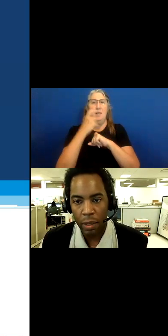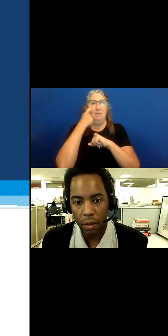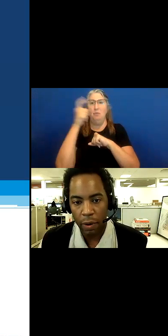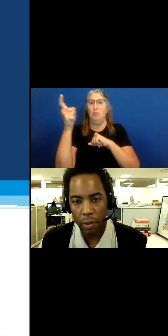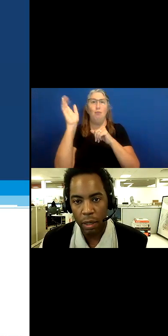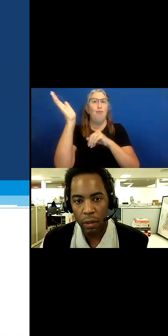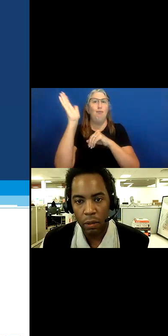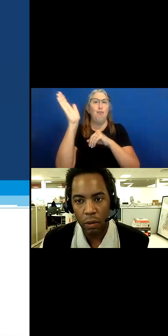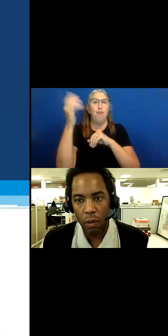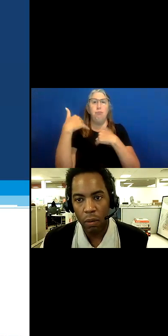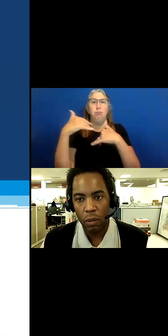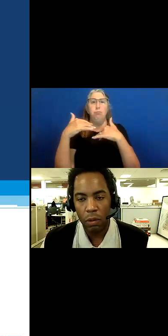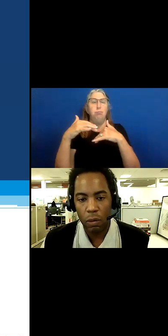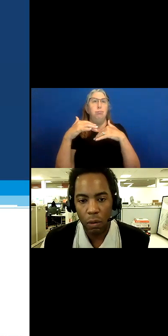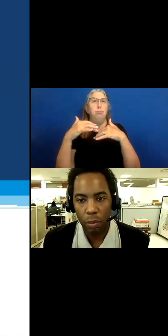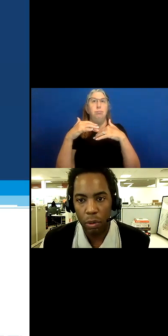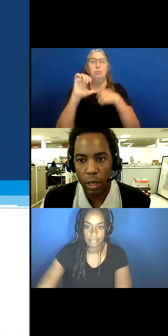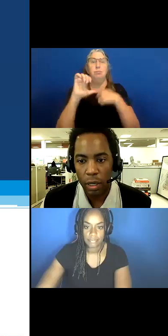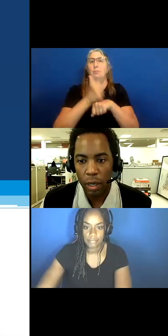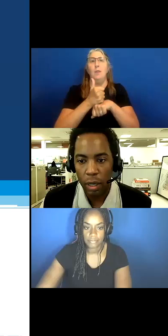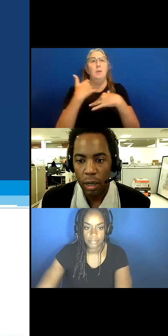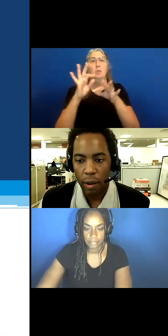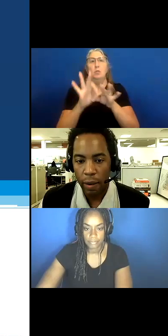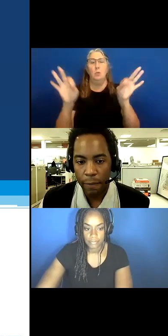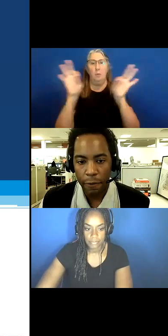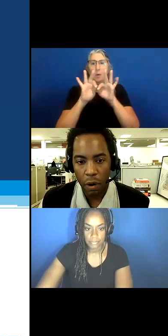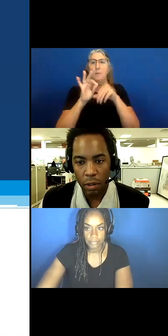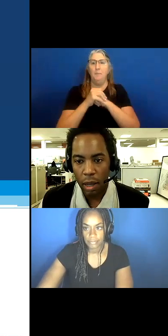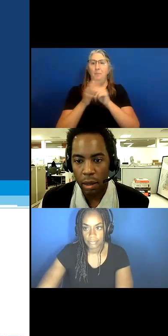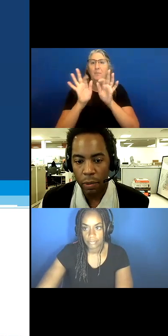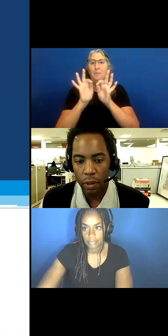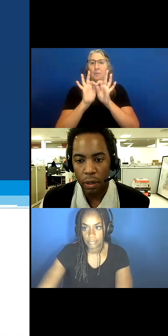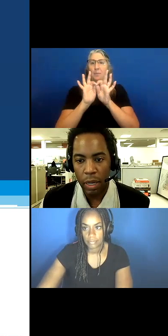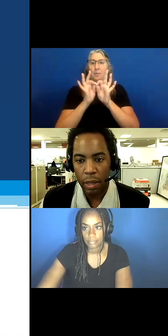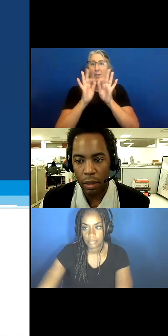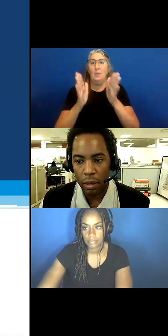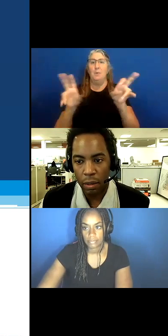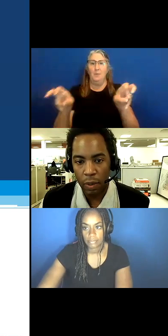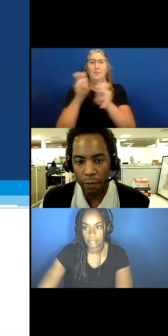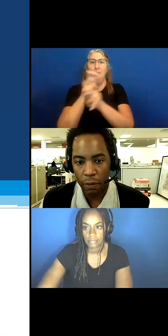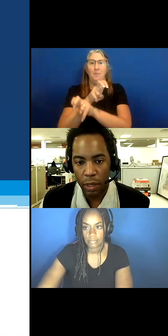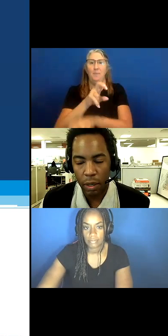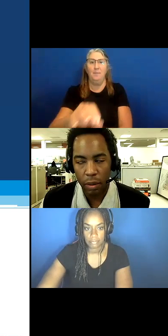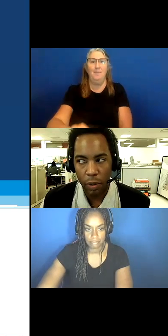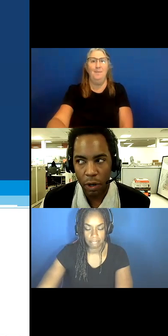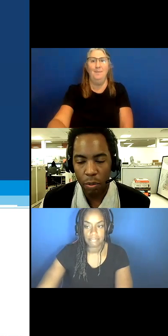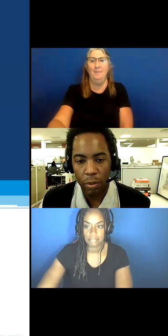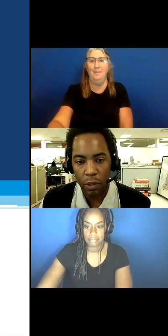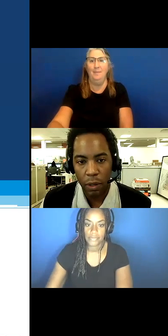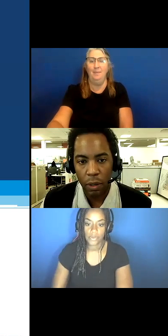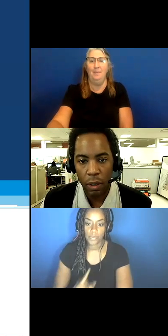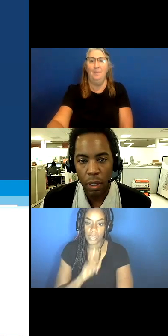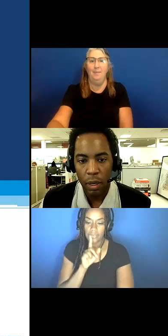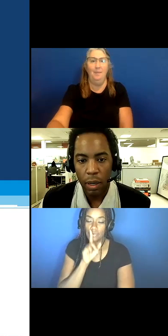I think the framing is so, so, so, so important for our time. And I think we have to really think, you know,